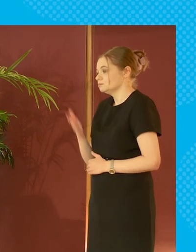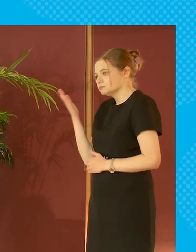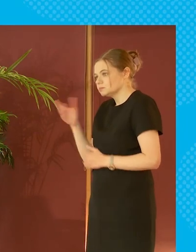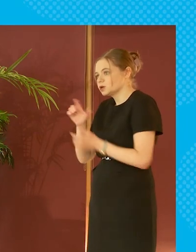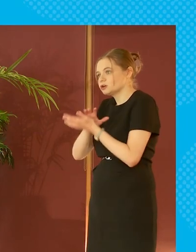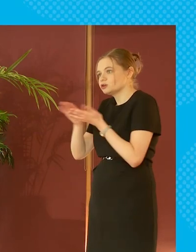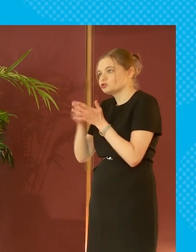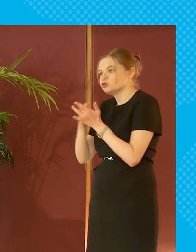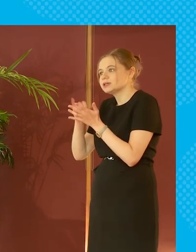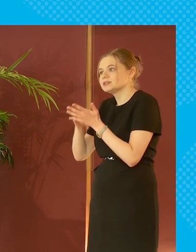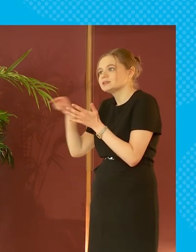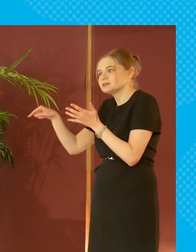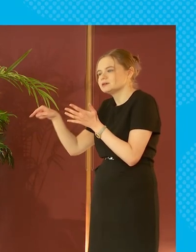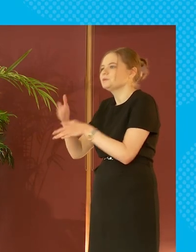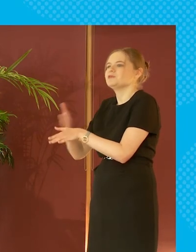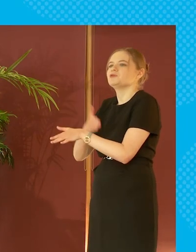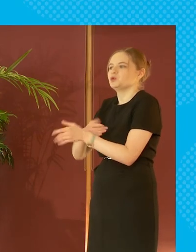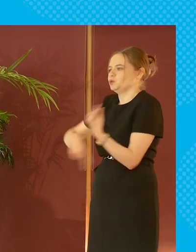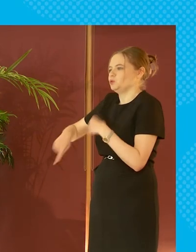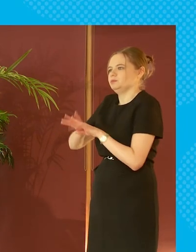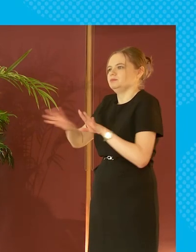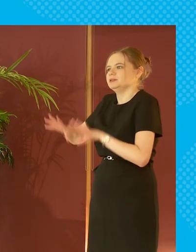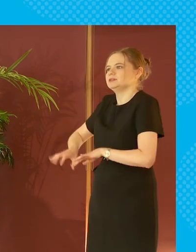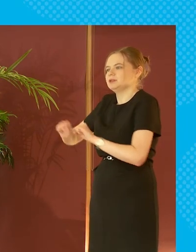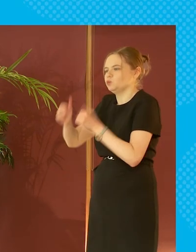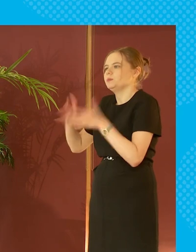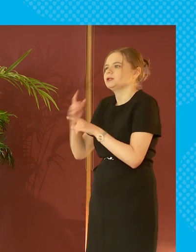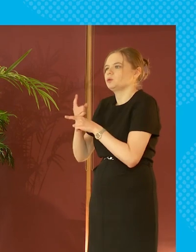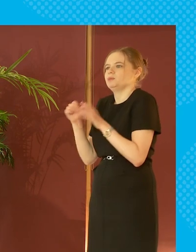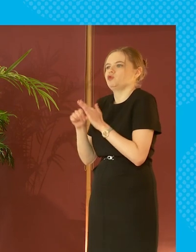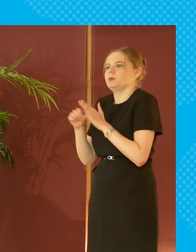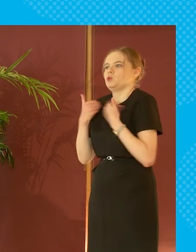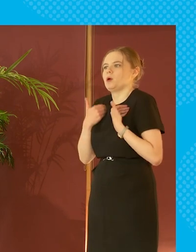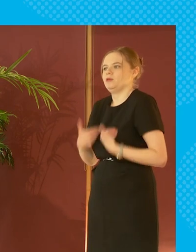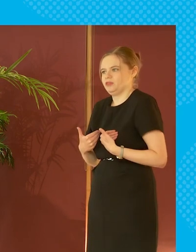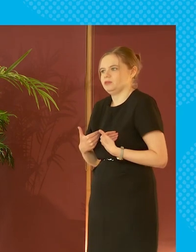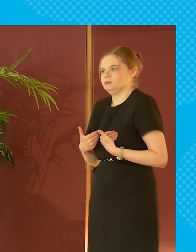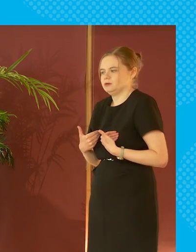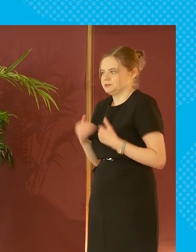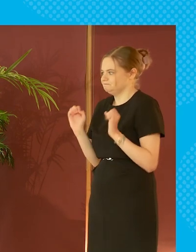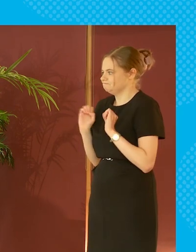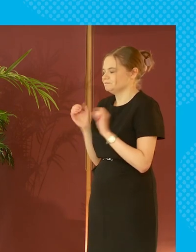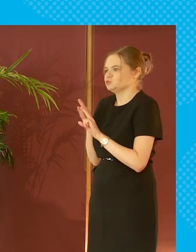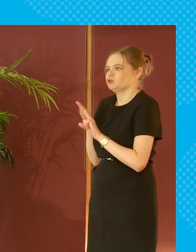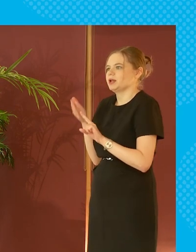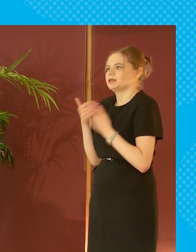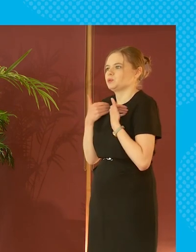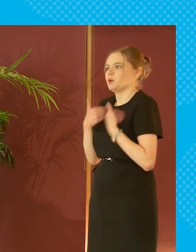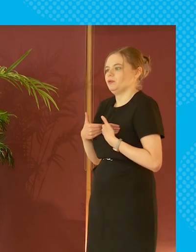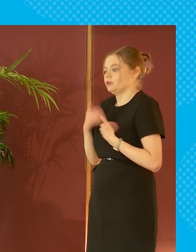chris do you want to be before we we came in here we were talking a little bit about the problem of wealth and how we don't recognize